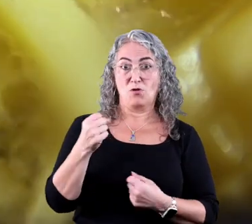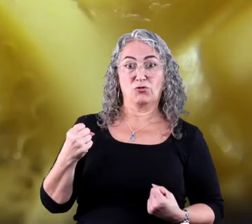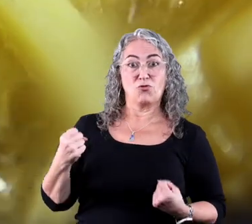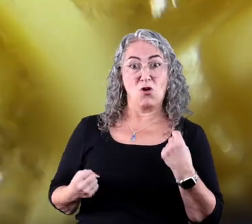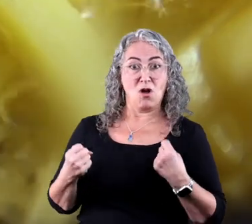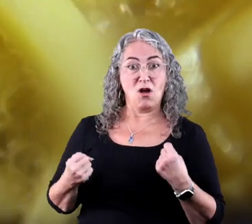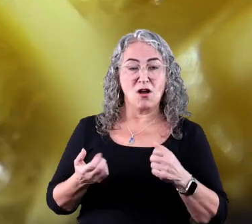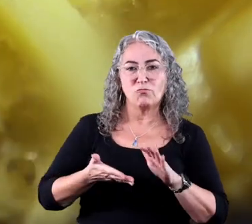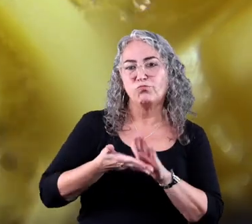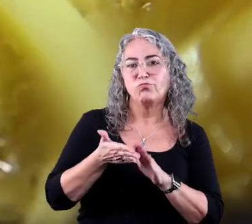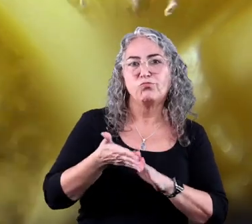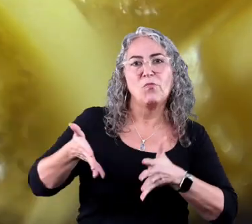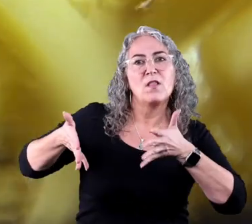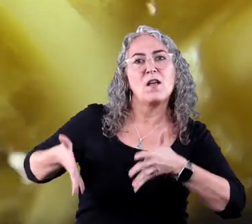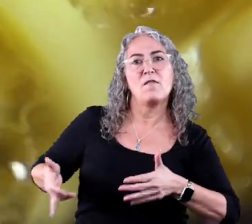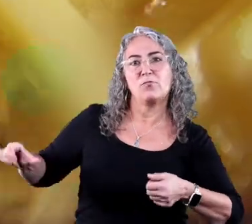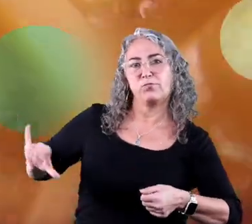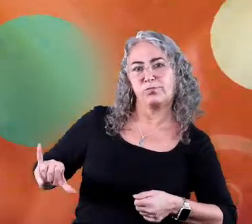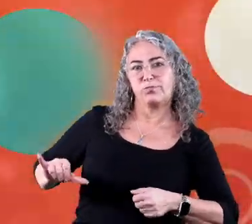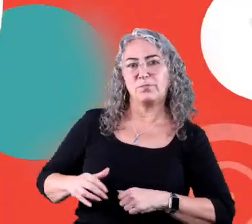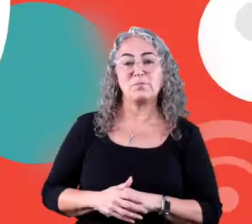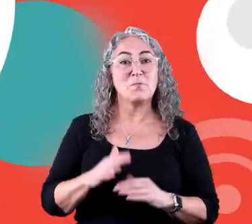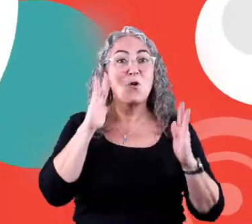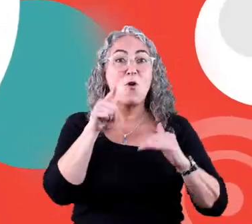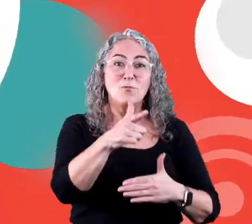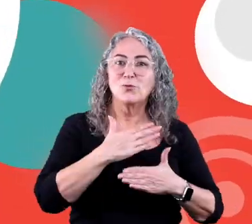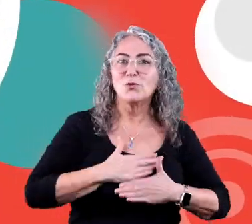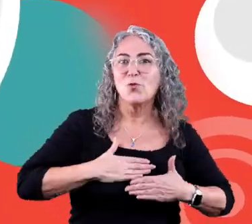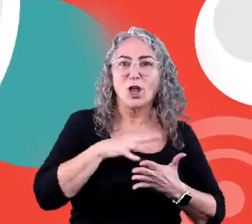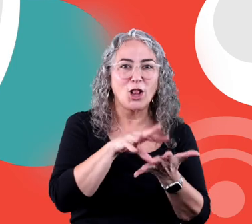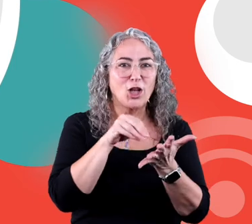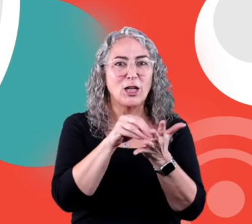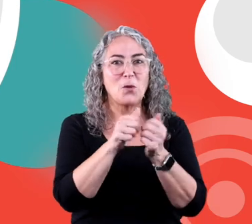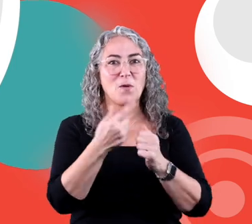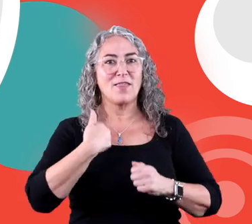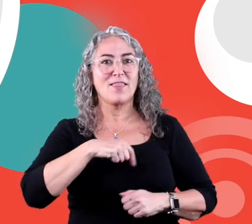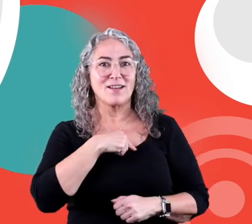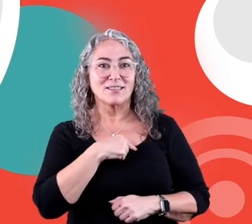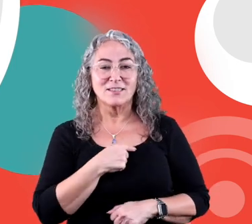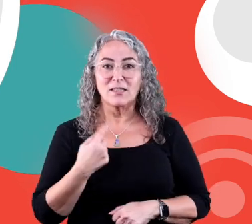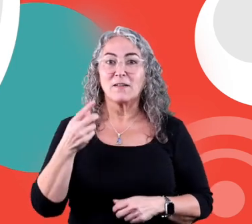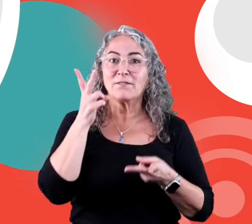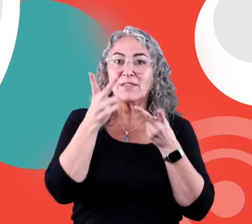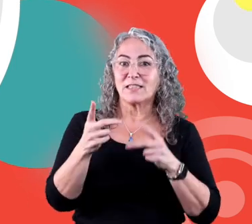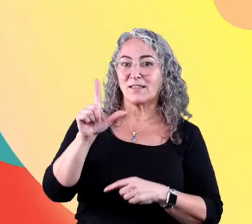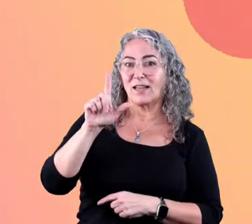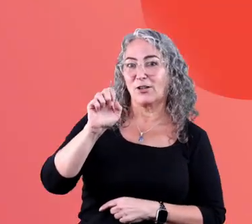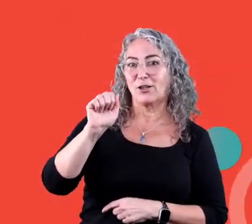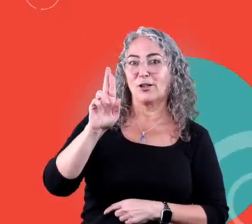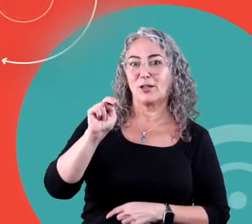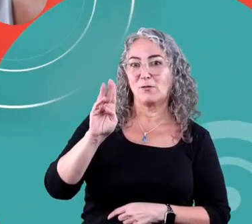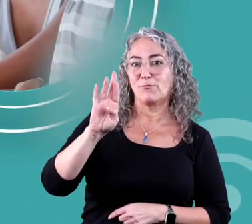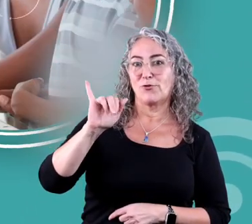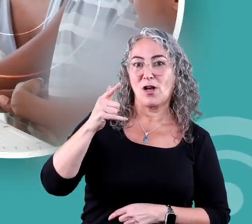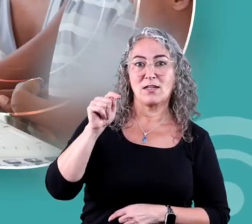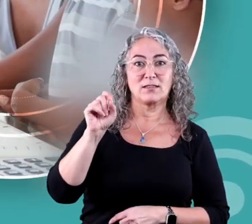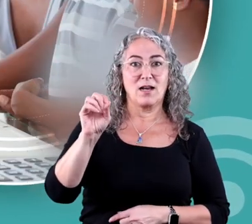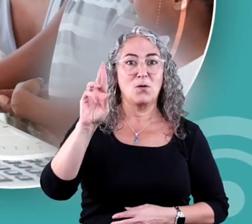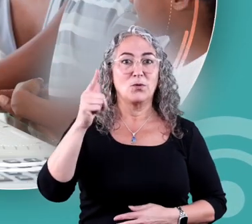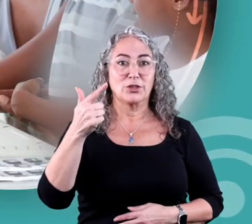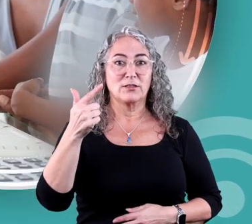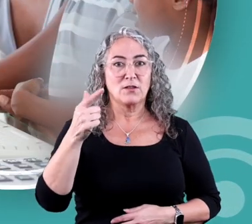own a car that runs on leftover French fry oil. Hope you had fun learning with us. Visit us at learnbright